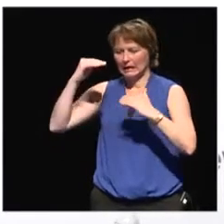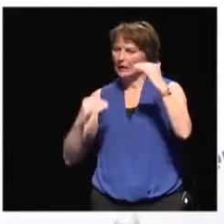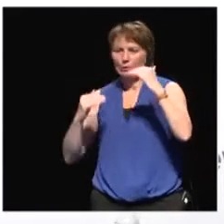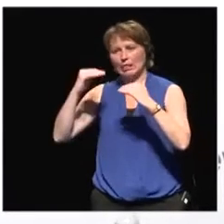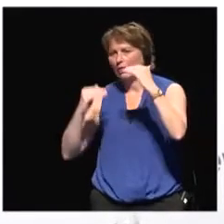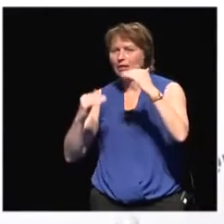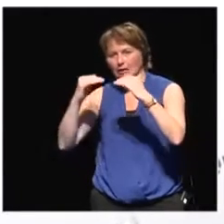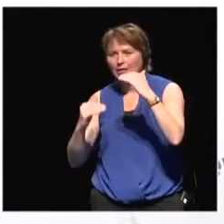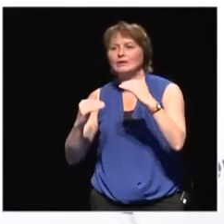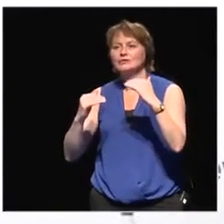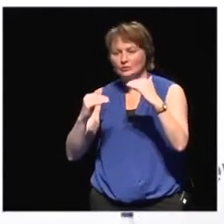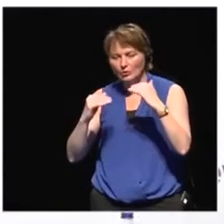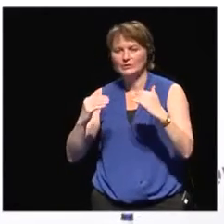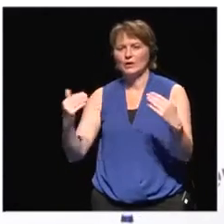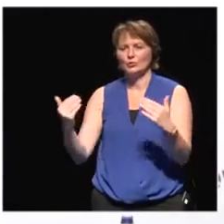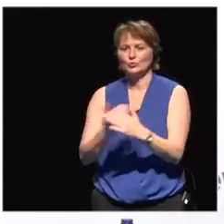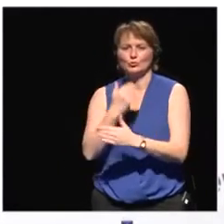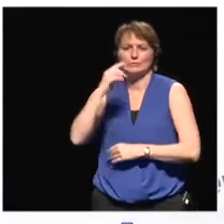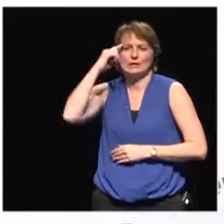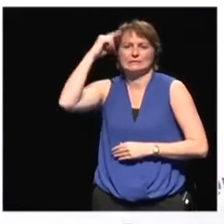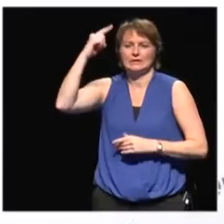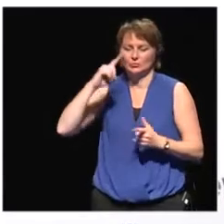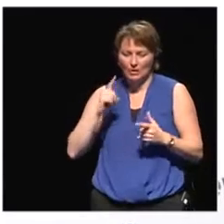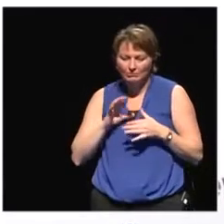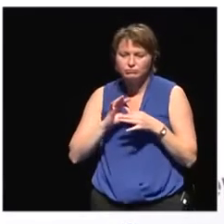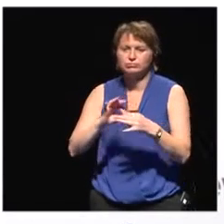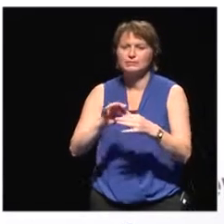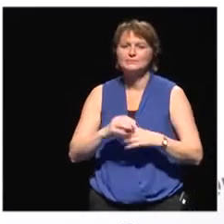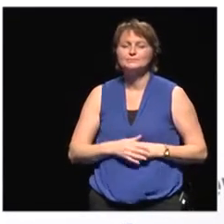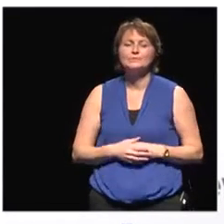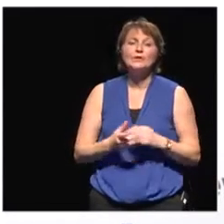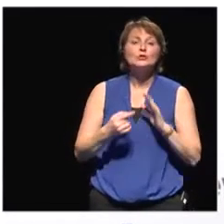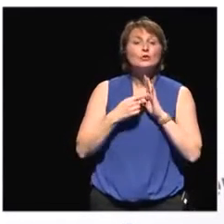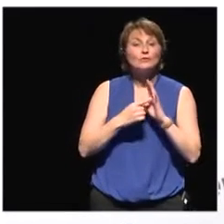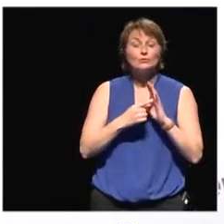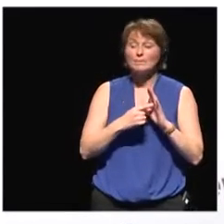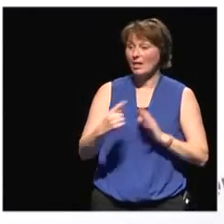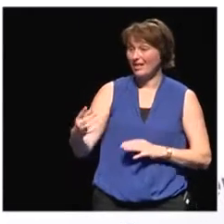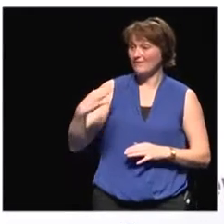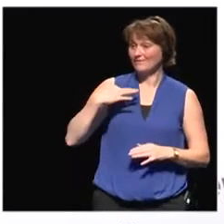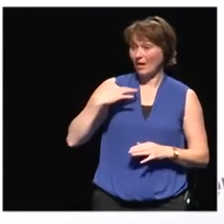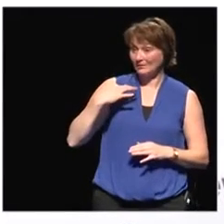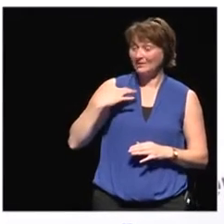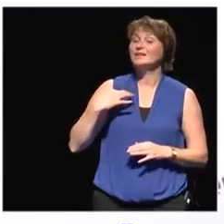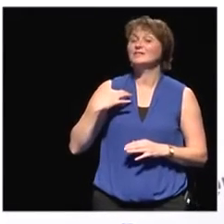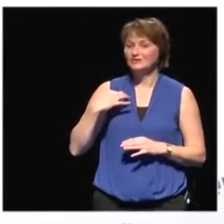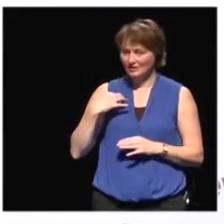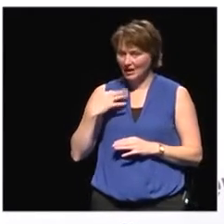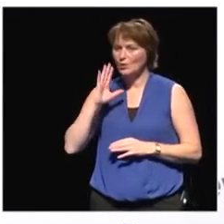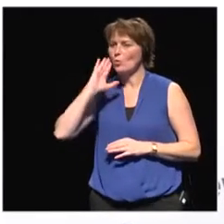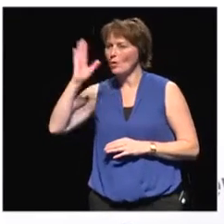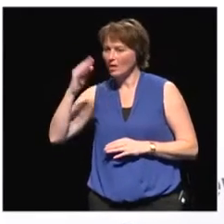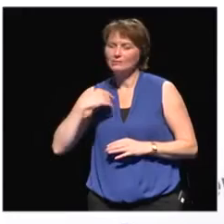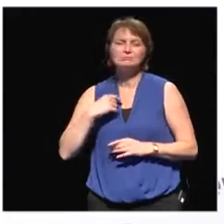To give you an example, volunteerism interventions, for example, you know, where people go out and